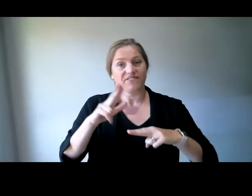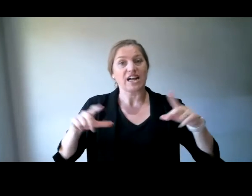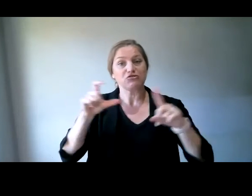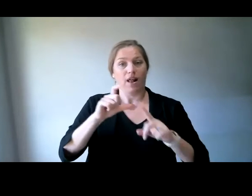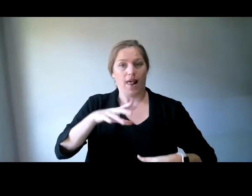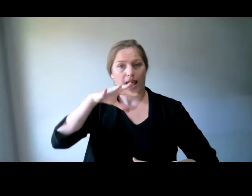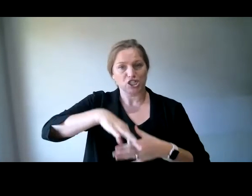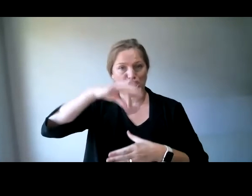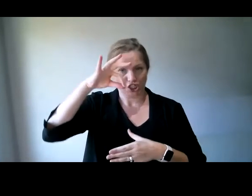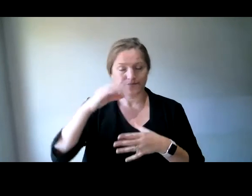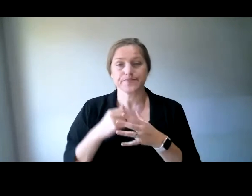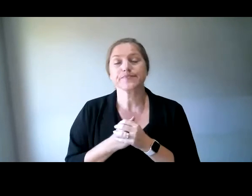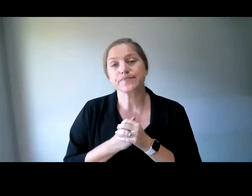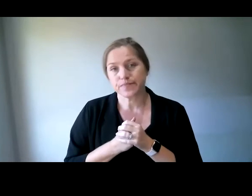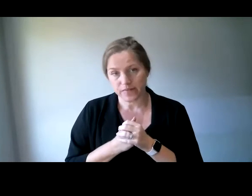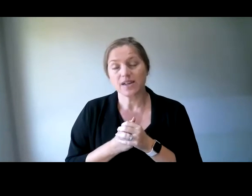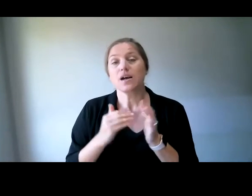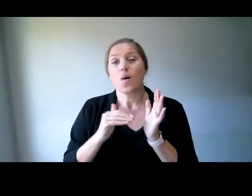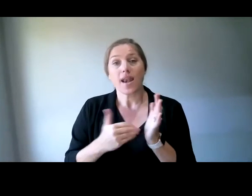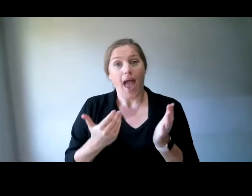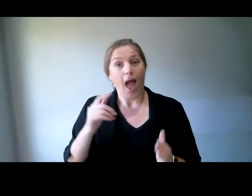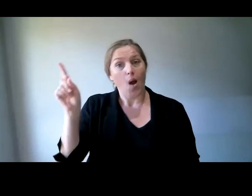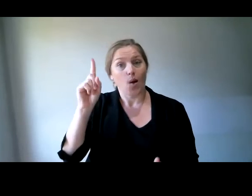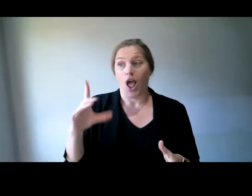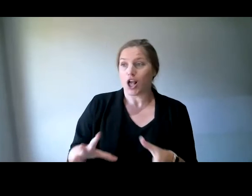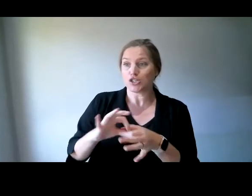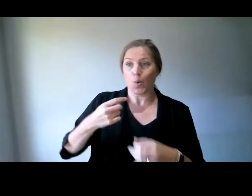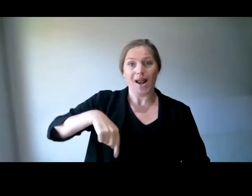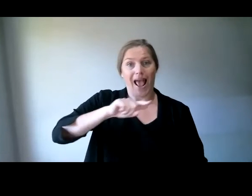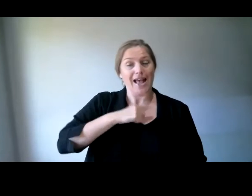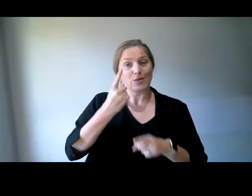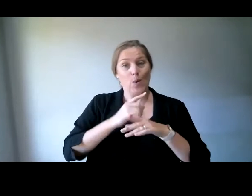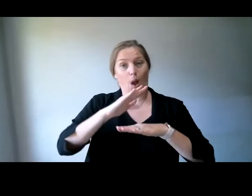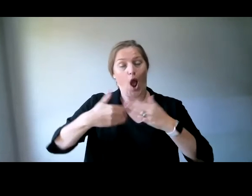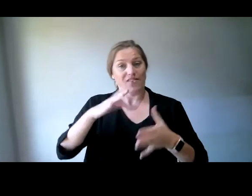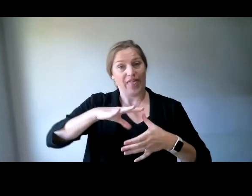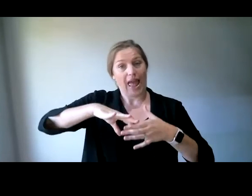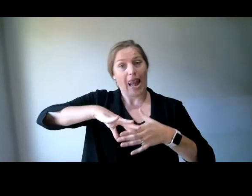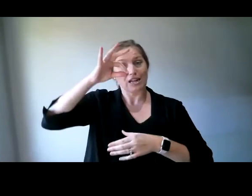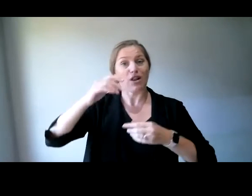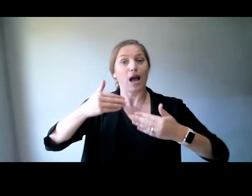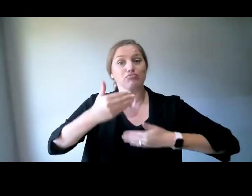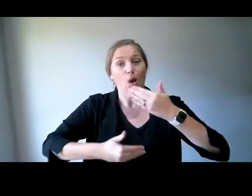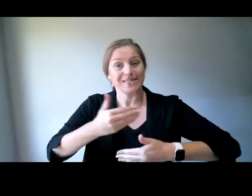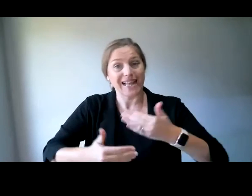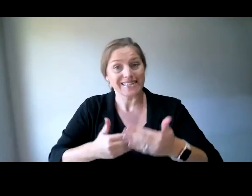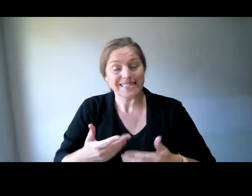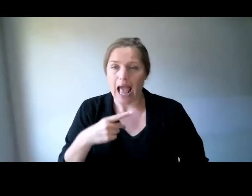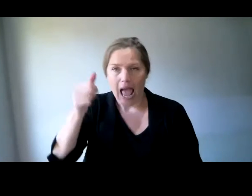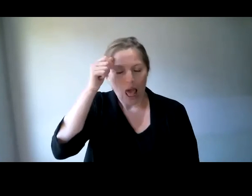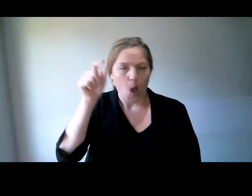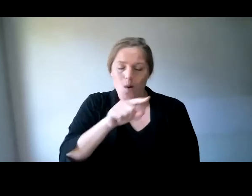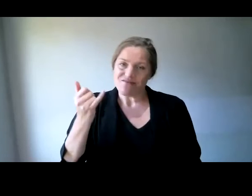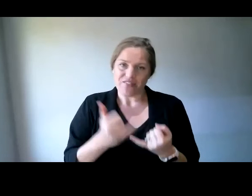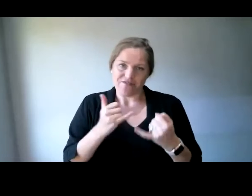And to join us for a Q&A about the electoral process today and what people can do to get involved. I know you're all brimming with excitement. I know